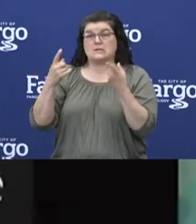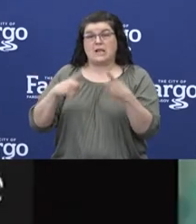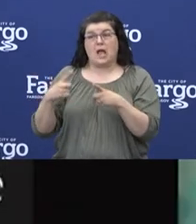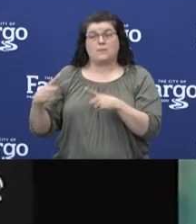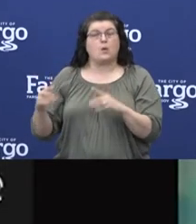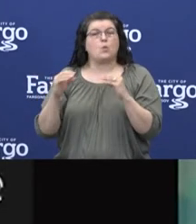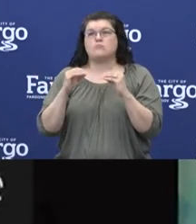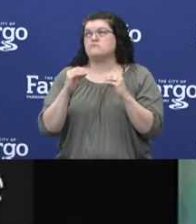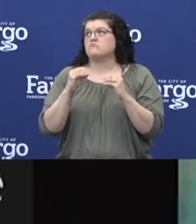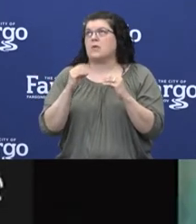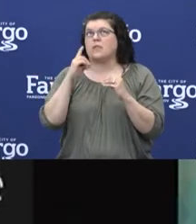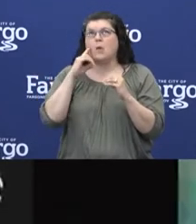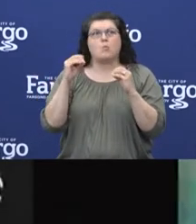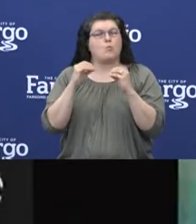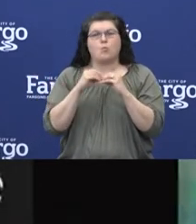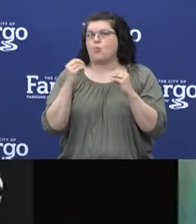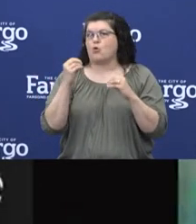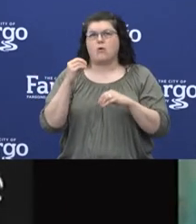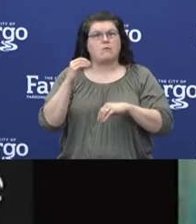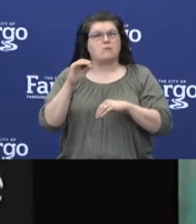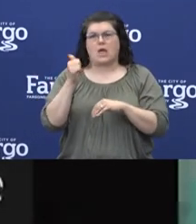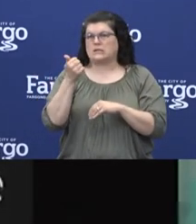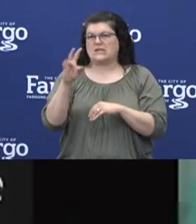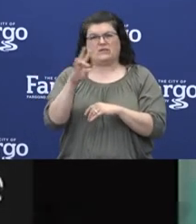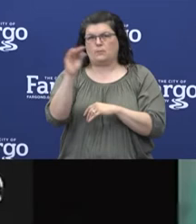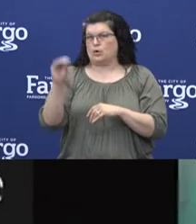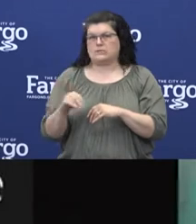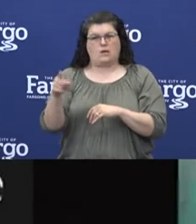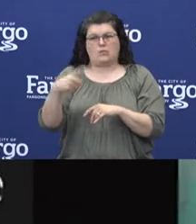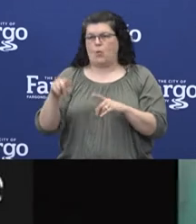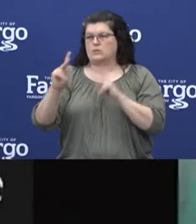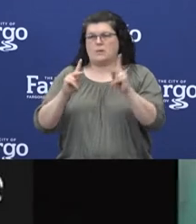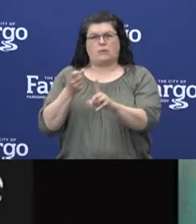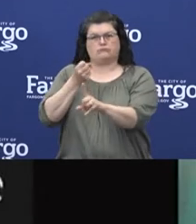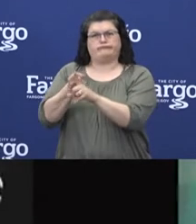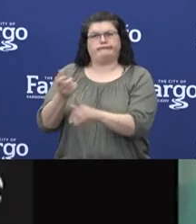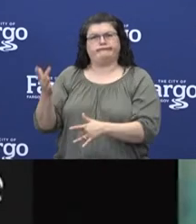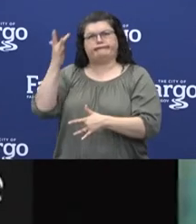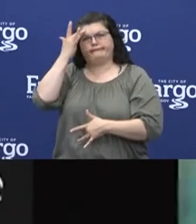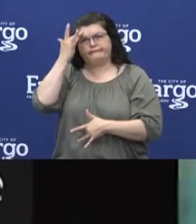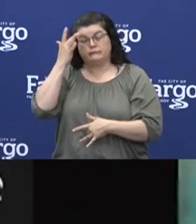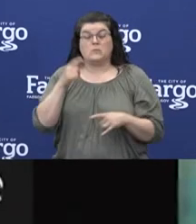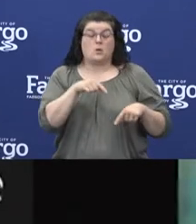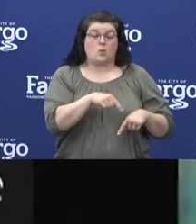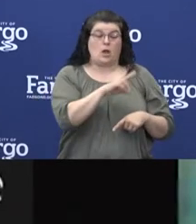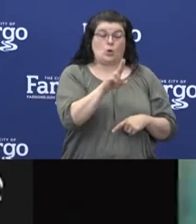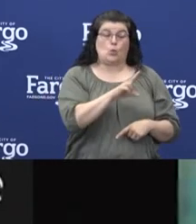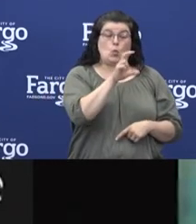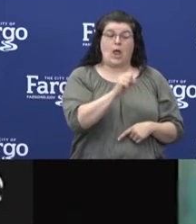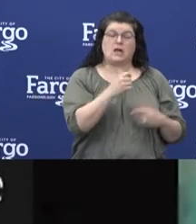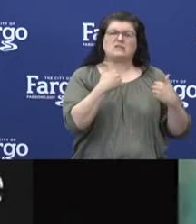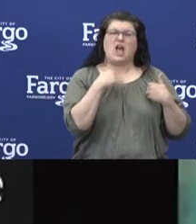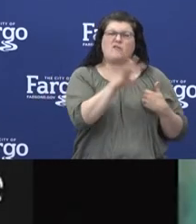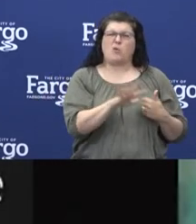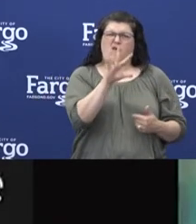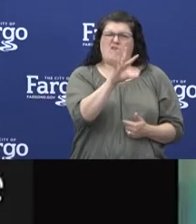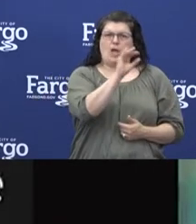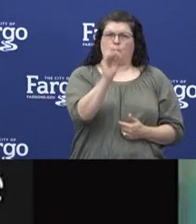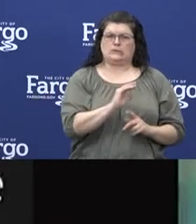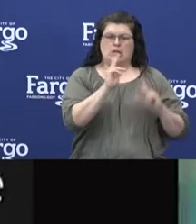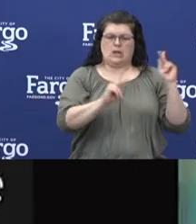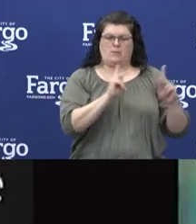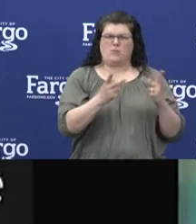more than 17% of the people there have been infected so far. In the U.S., it's estimated on average around 5% of the